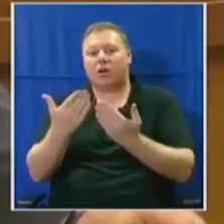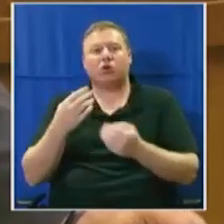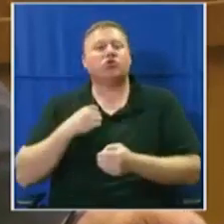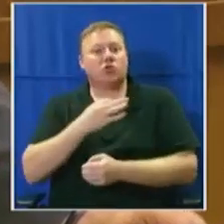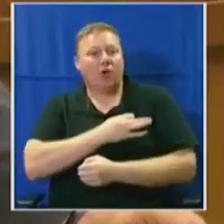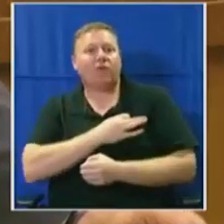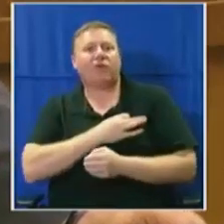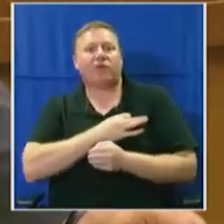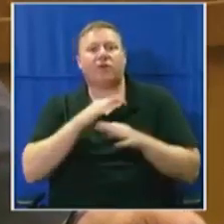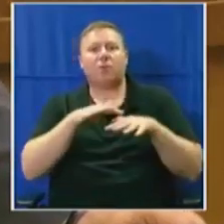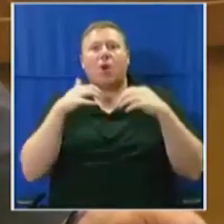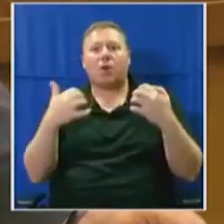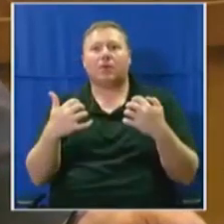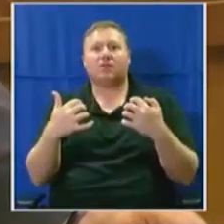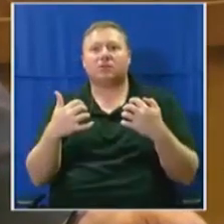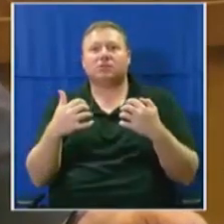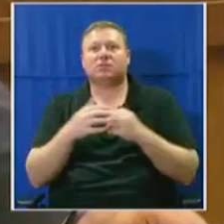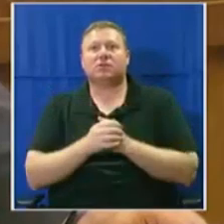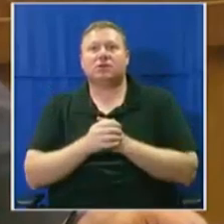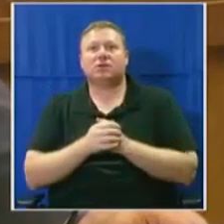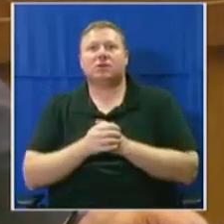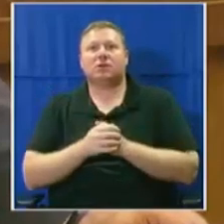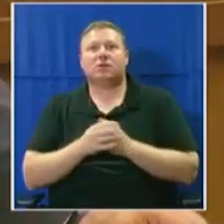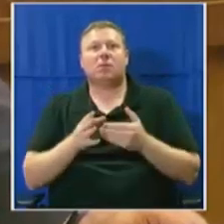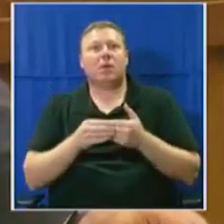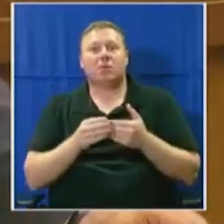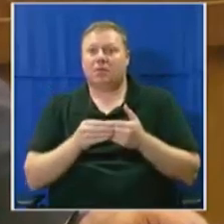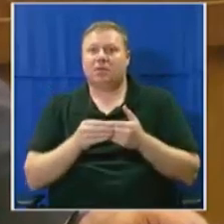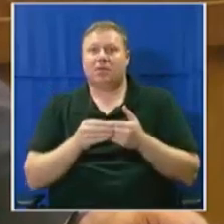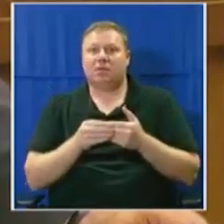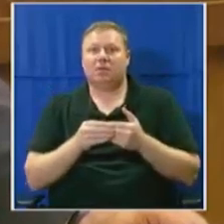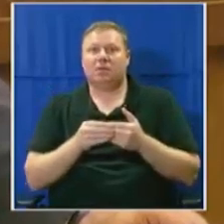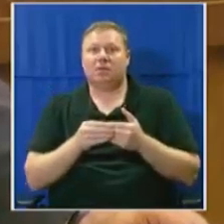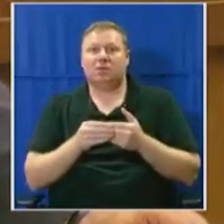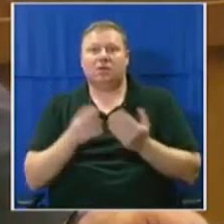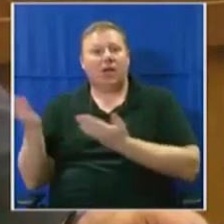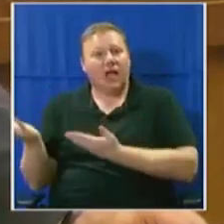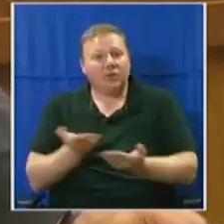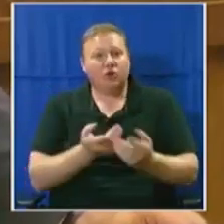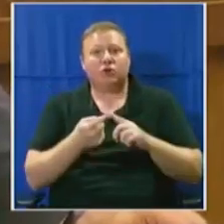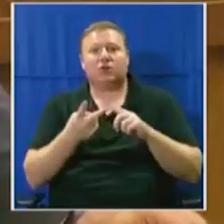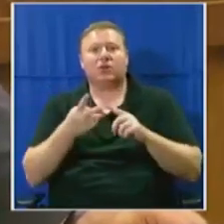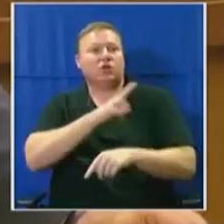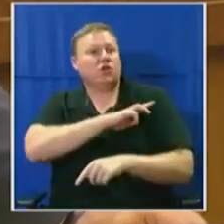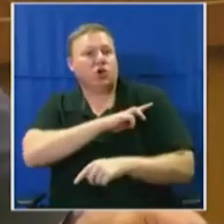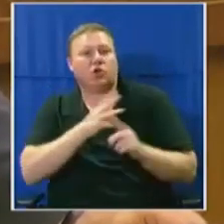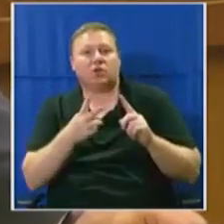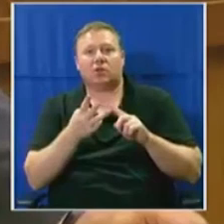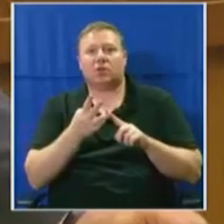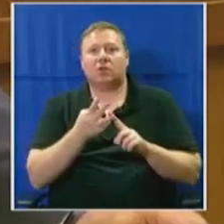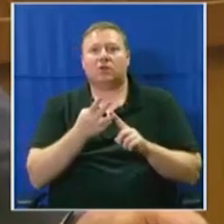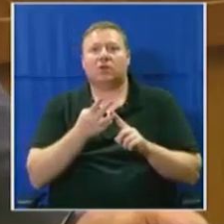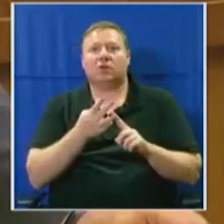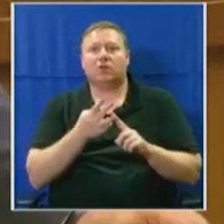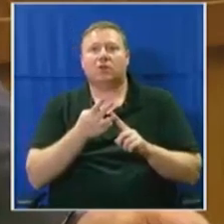Parliament. Those members of the staff right through, be that the catering staff, be that the security services, be that the